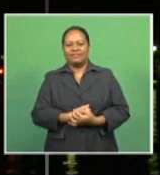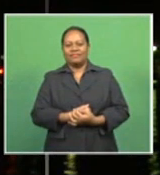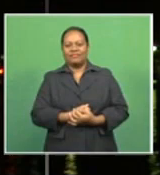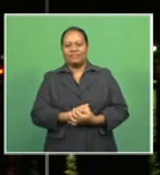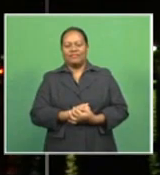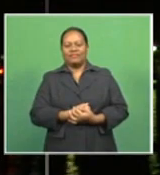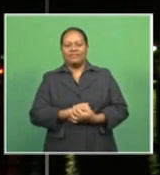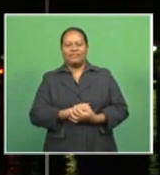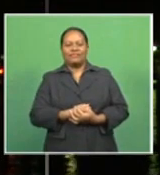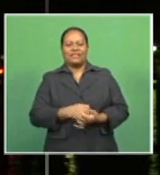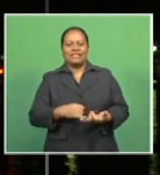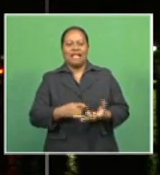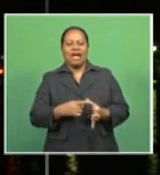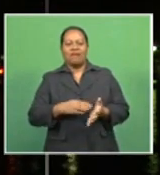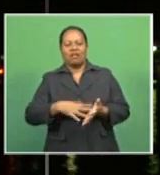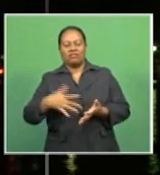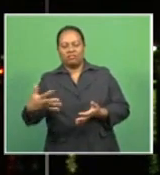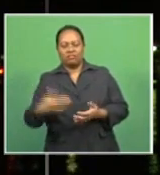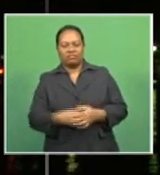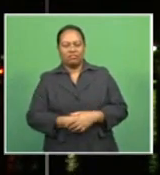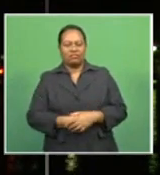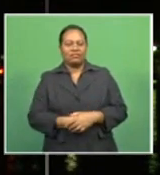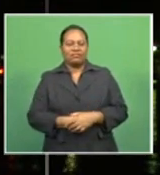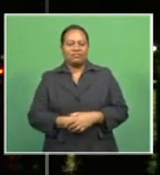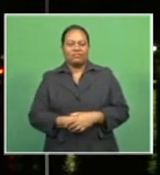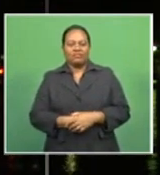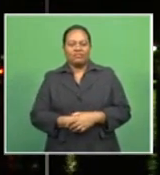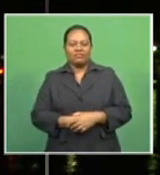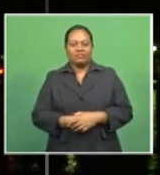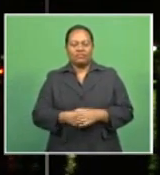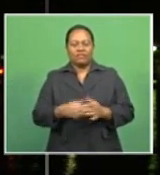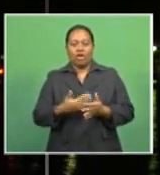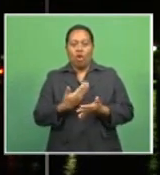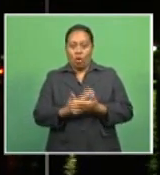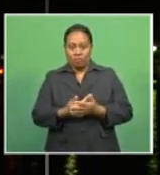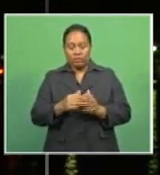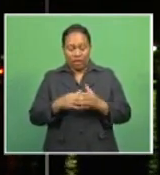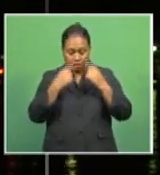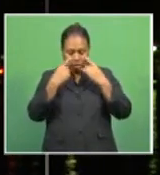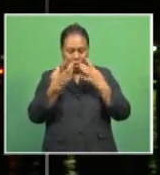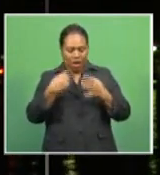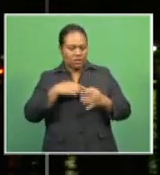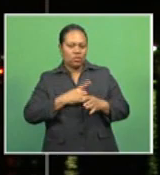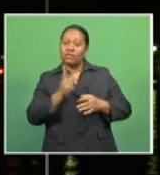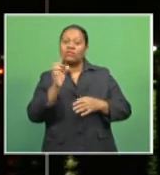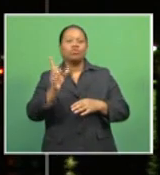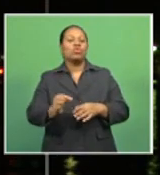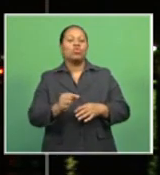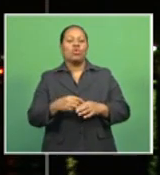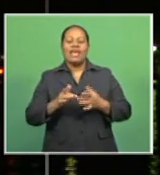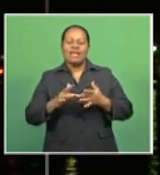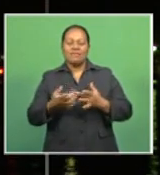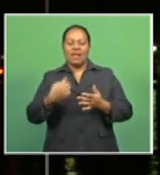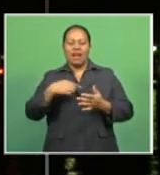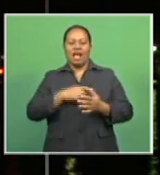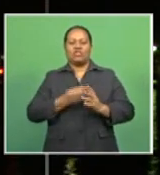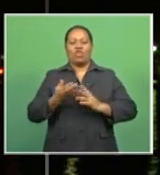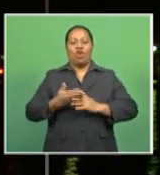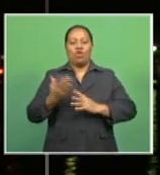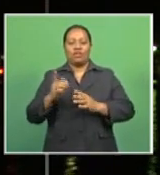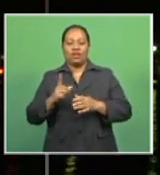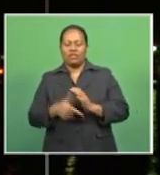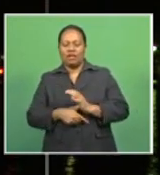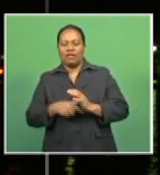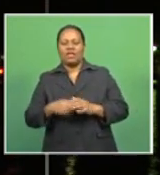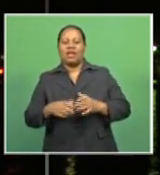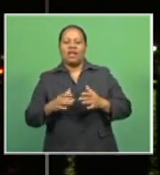in Sabarekareka. Show us what you've been up to during the lockdown and movement restrictions. Email fbcnews at fbc